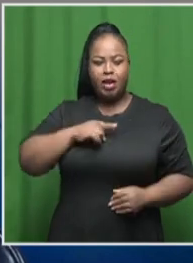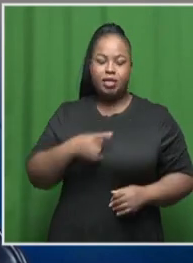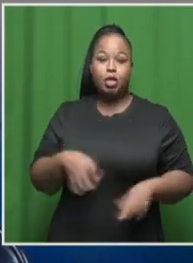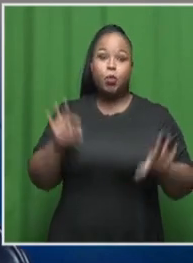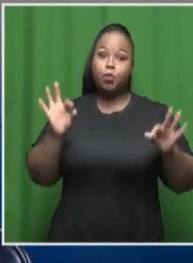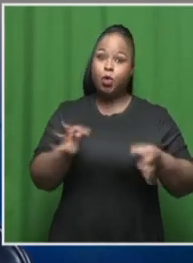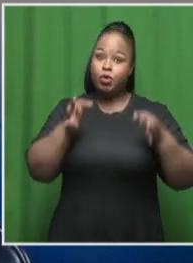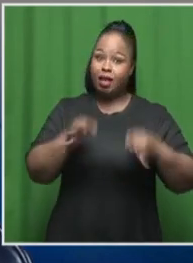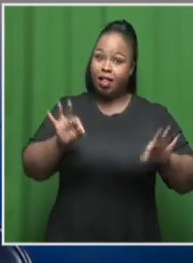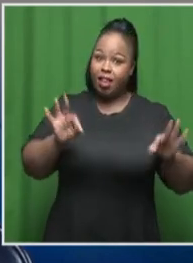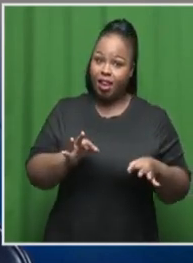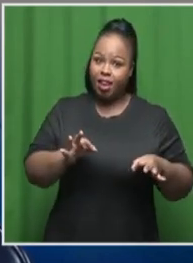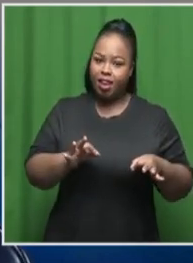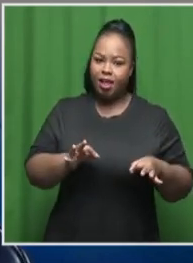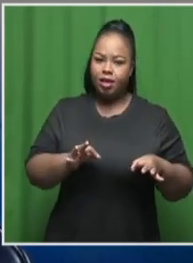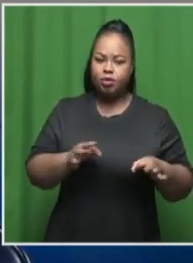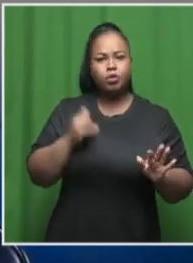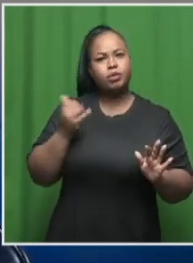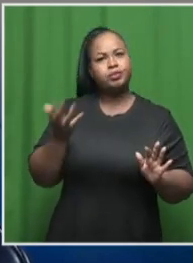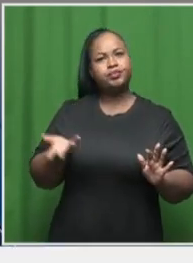musical and it's not,